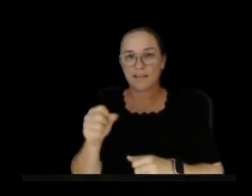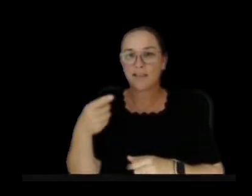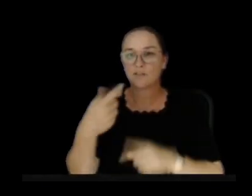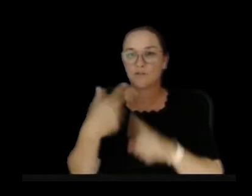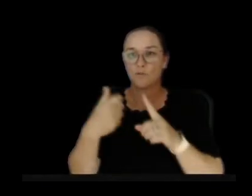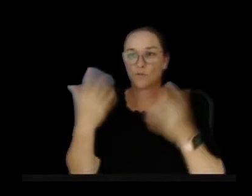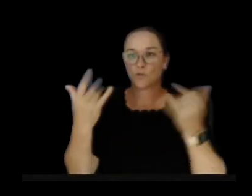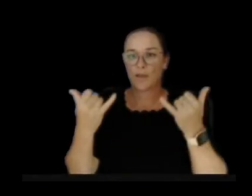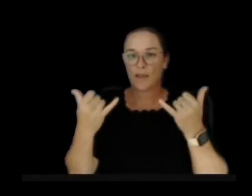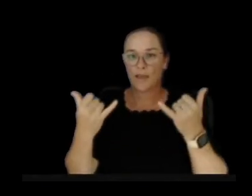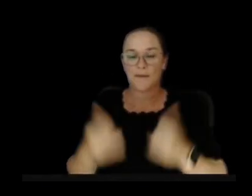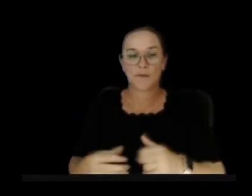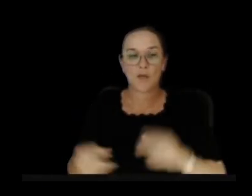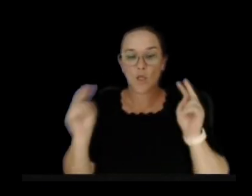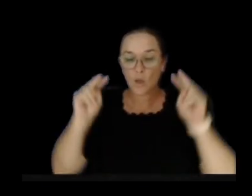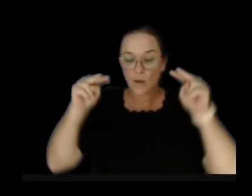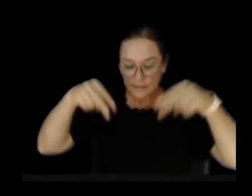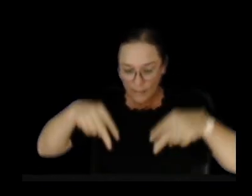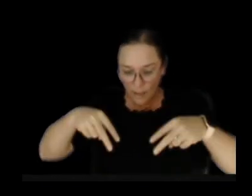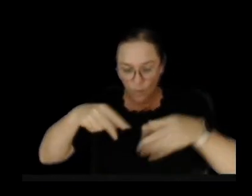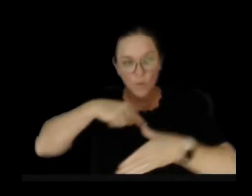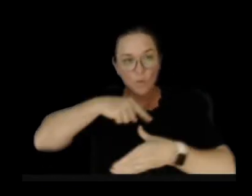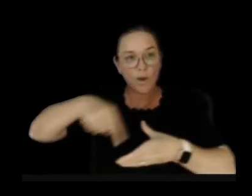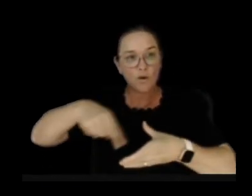looking down into the crater here.